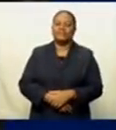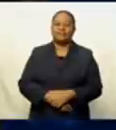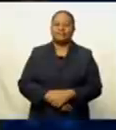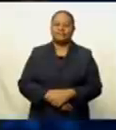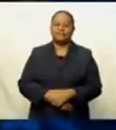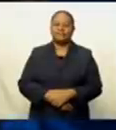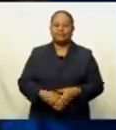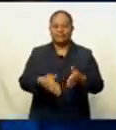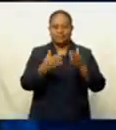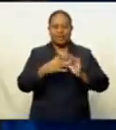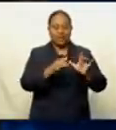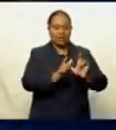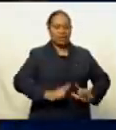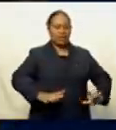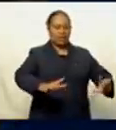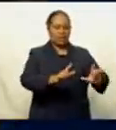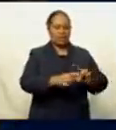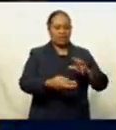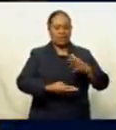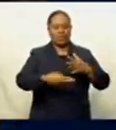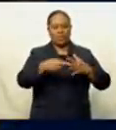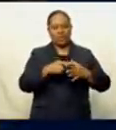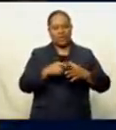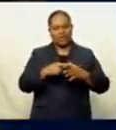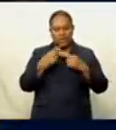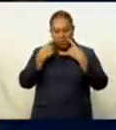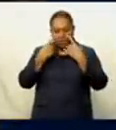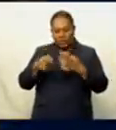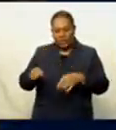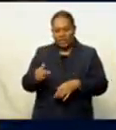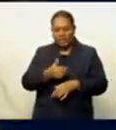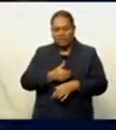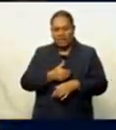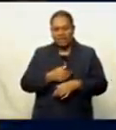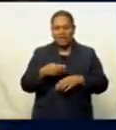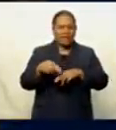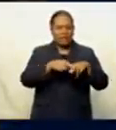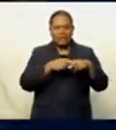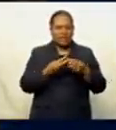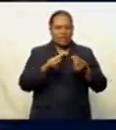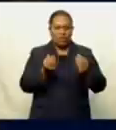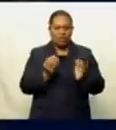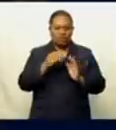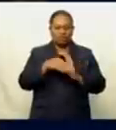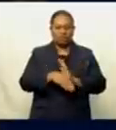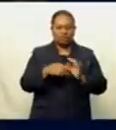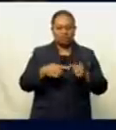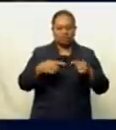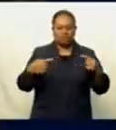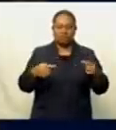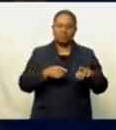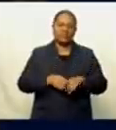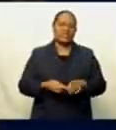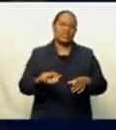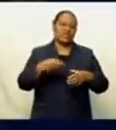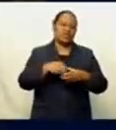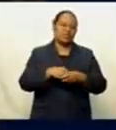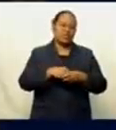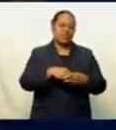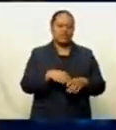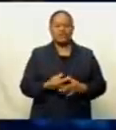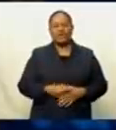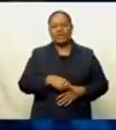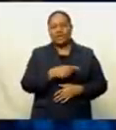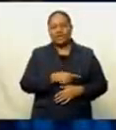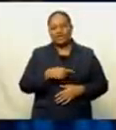Here, the local exchange rates are set earlier this morning. The Sangamoli lost ground against most major currencies, including the Chinese Yuan,